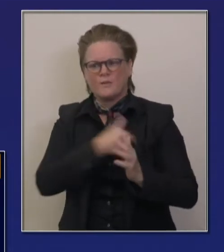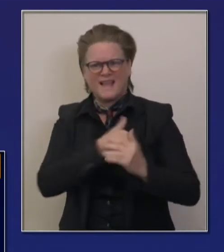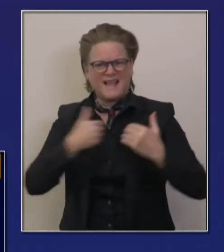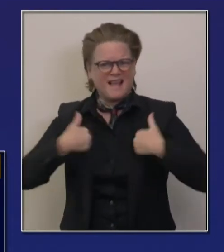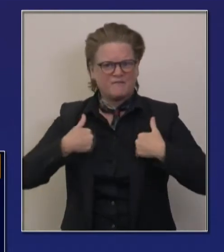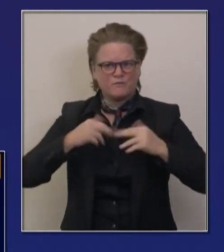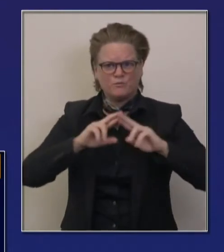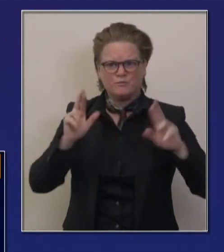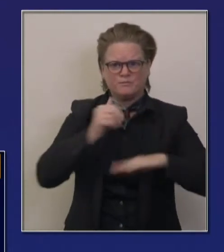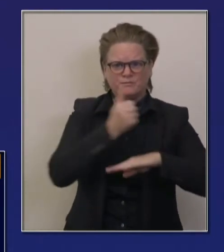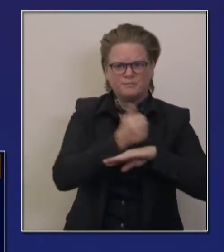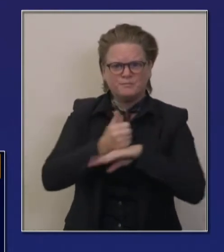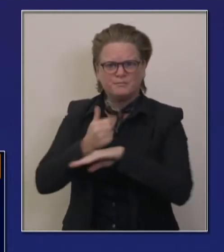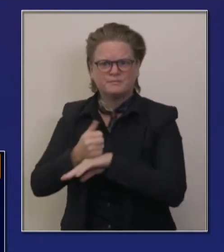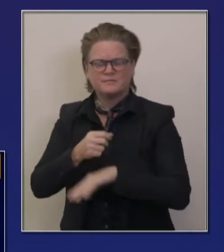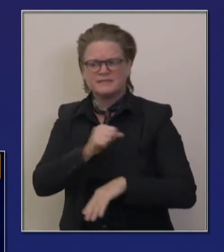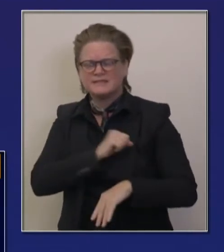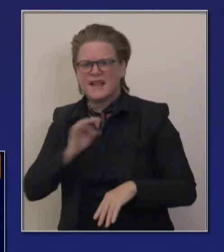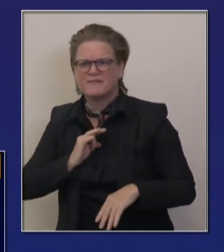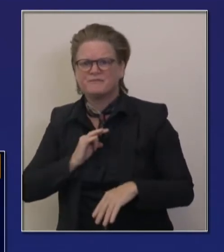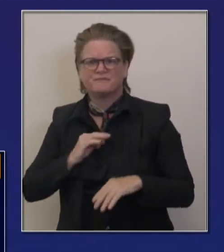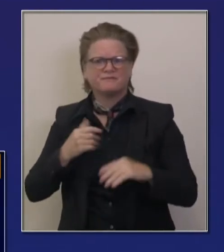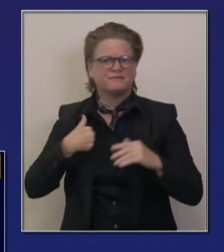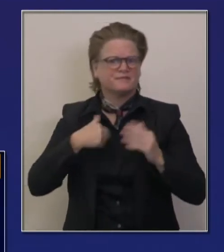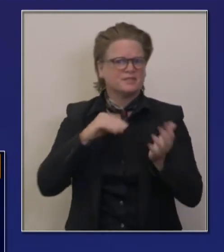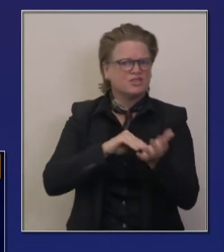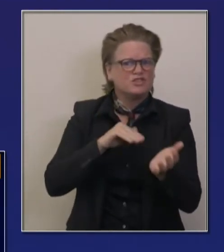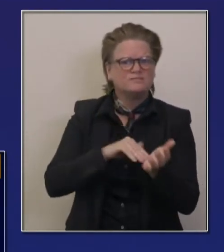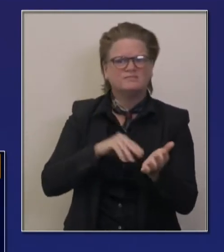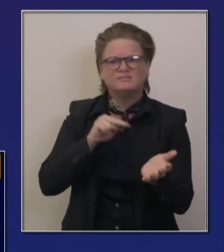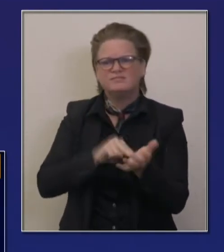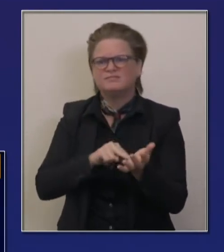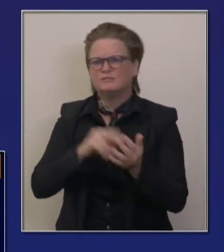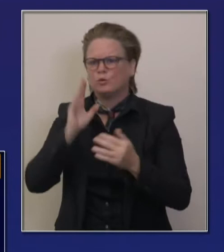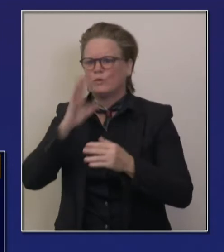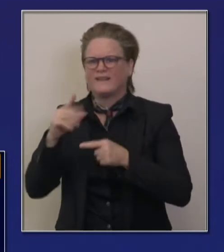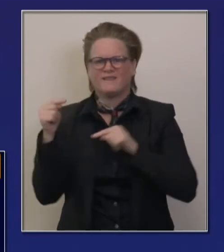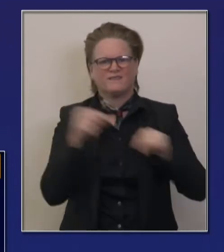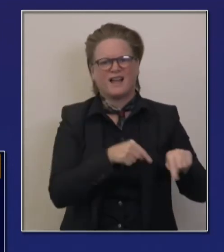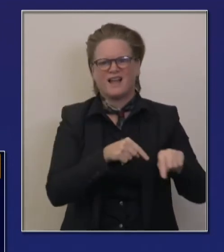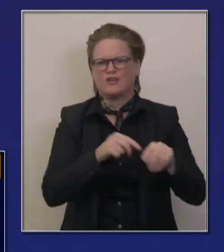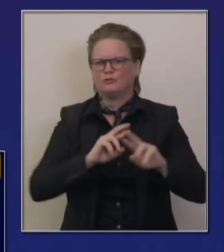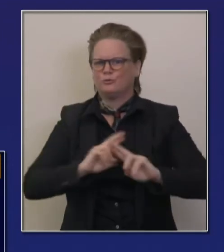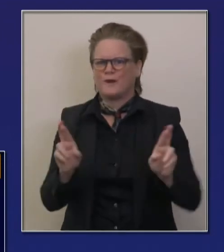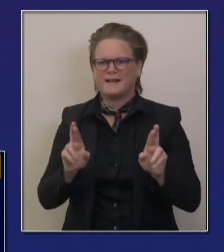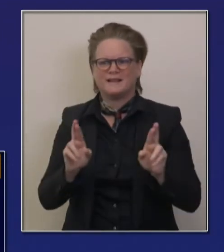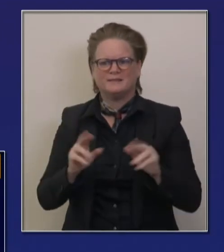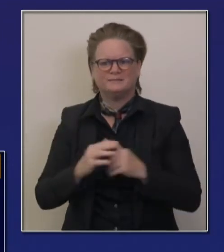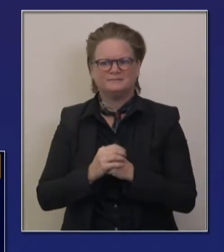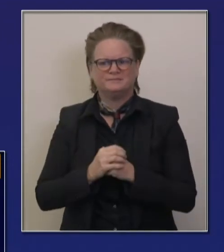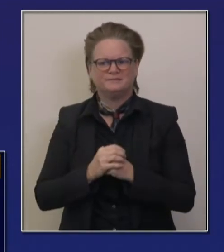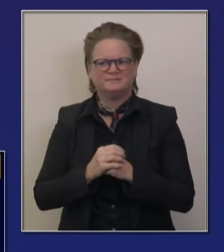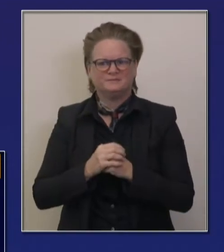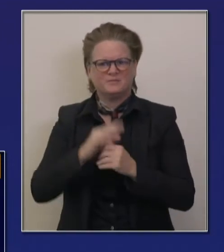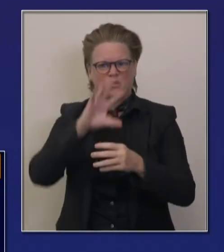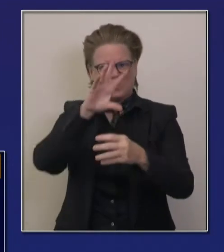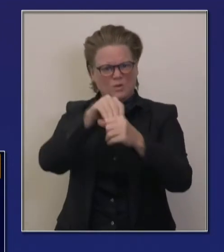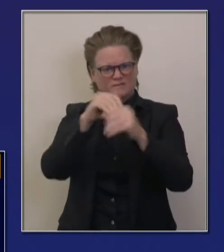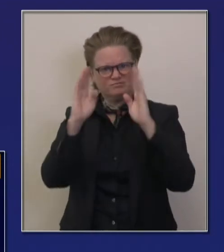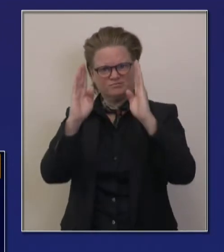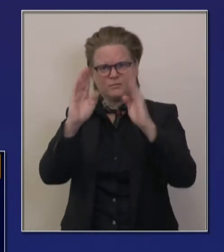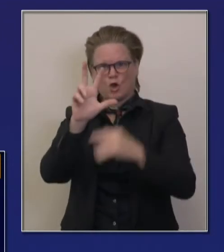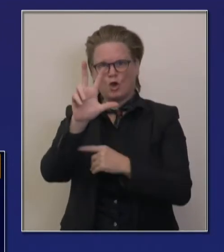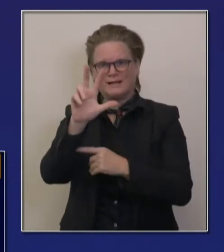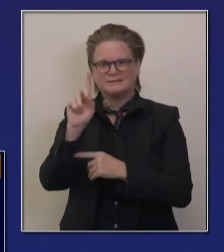48 to 72 hours. So just keeping this, um, slide up, been providing you similar